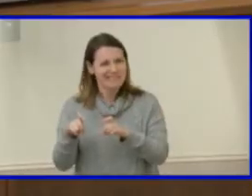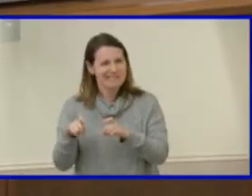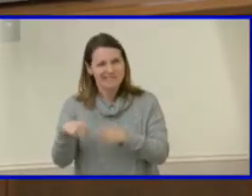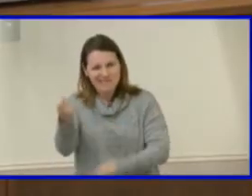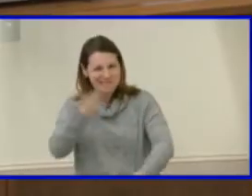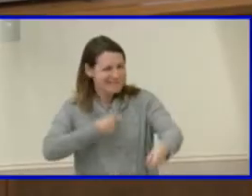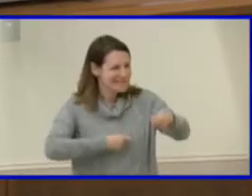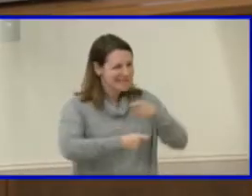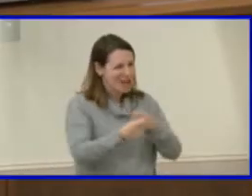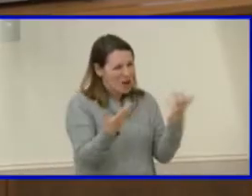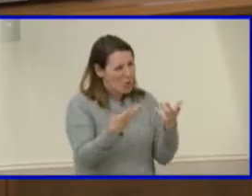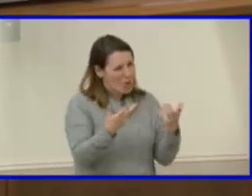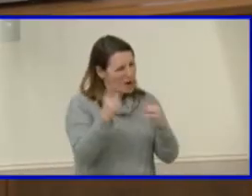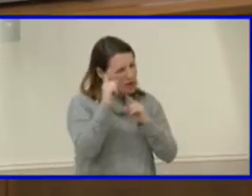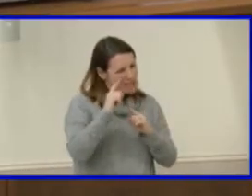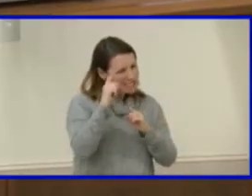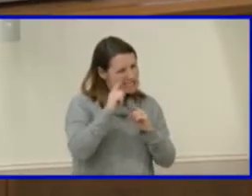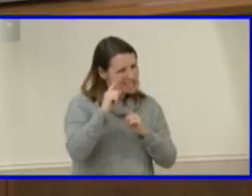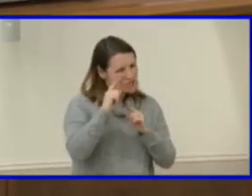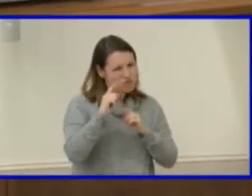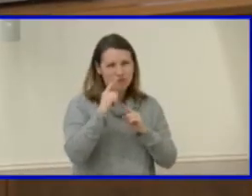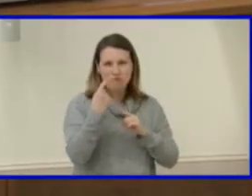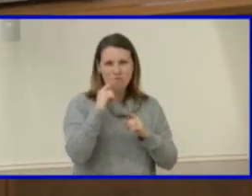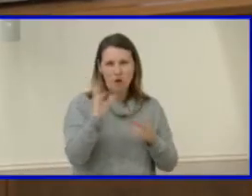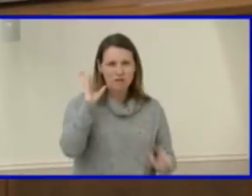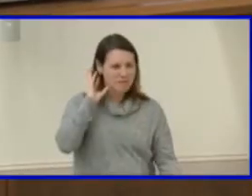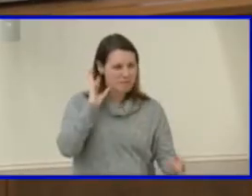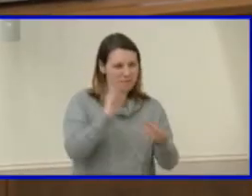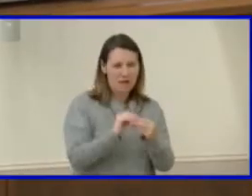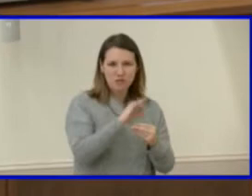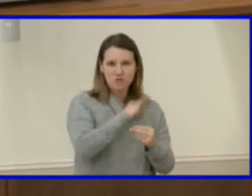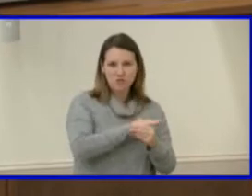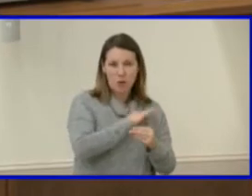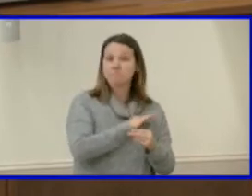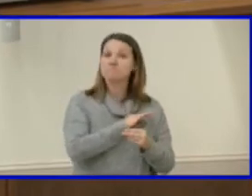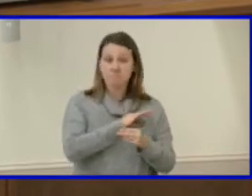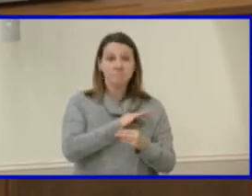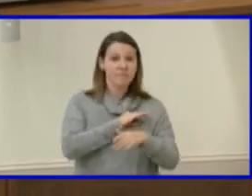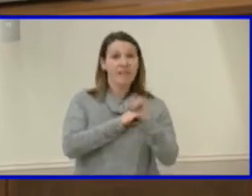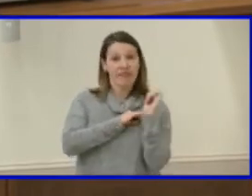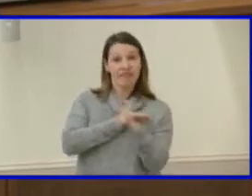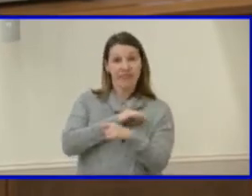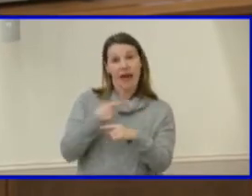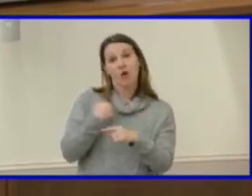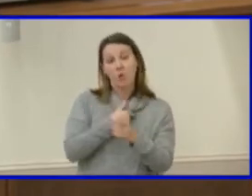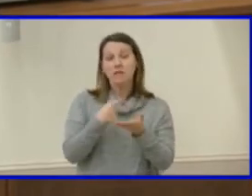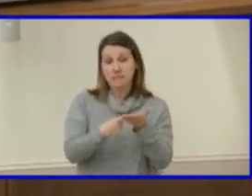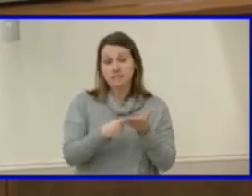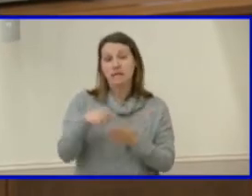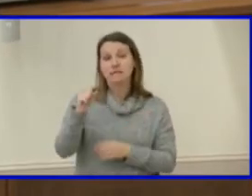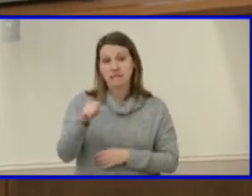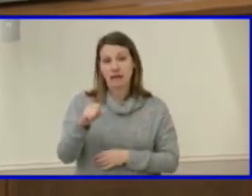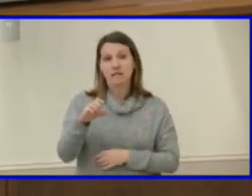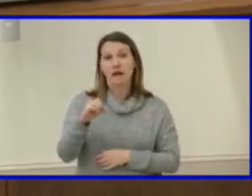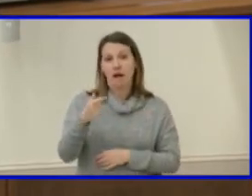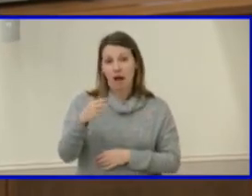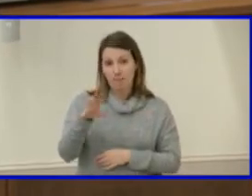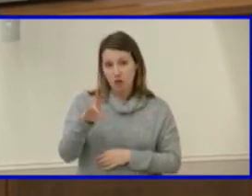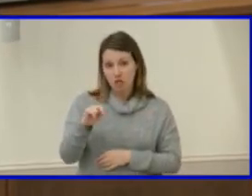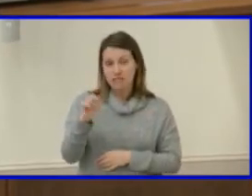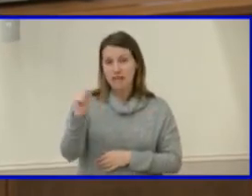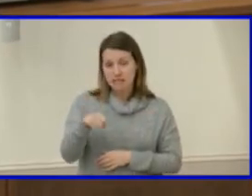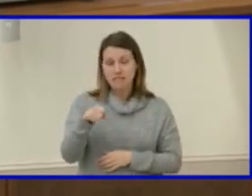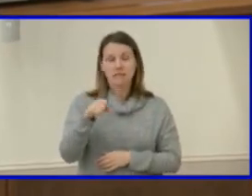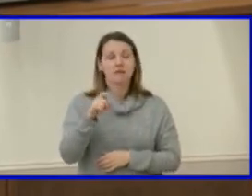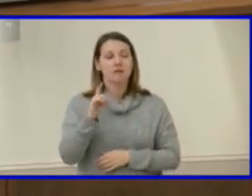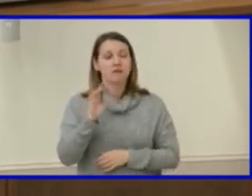we consider as part of that composite score? And that has certainly been touched upon, Ms. Ogburn. I think that your